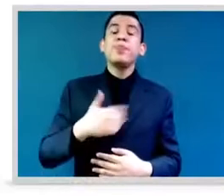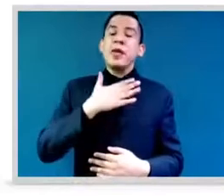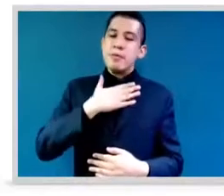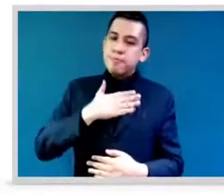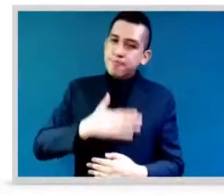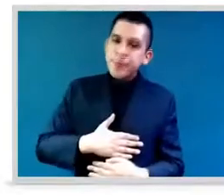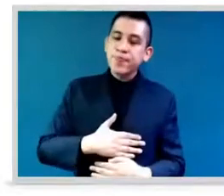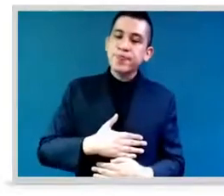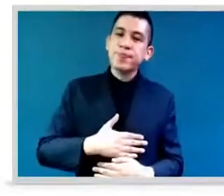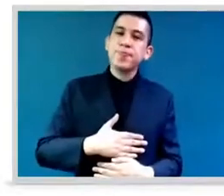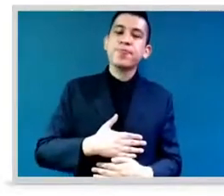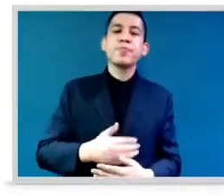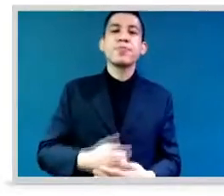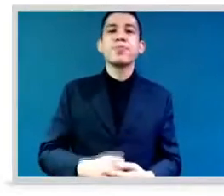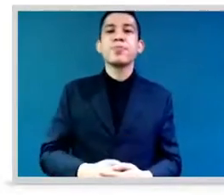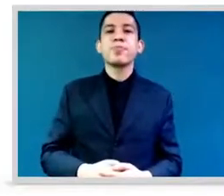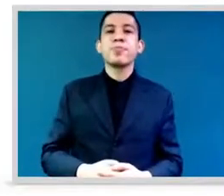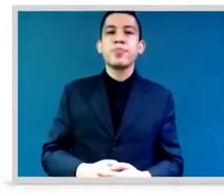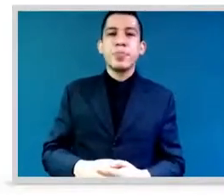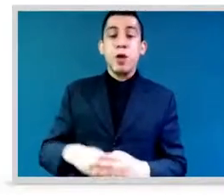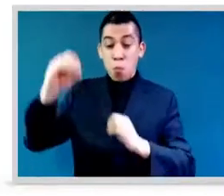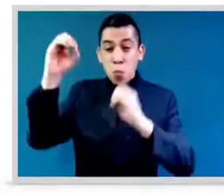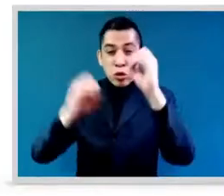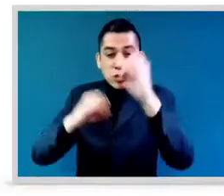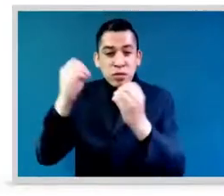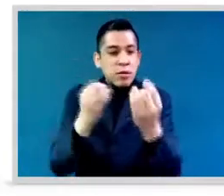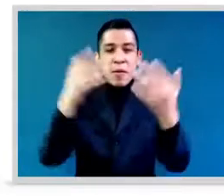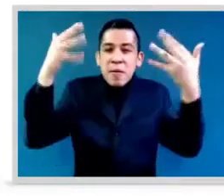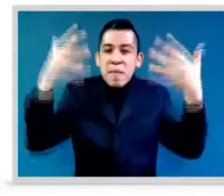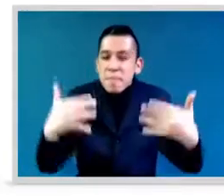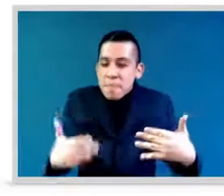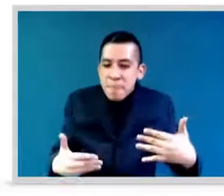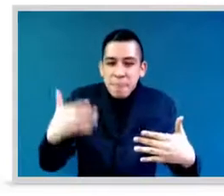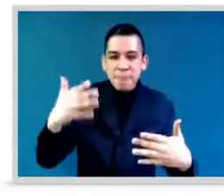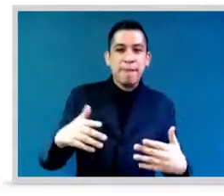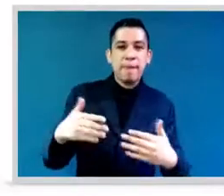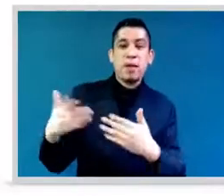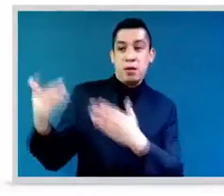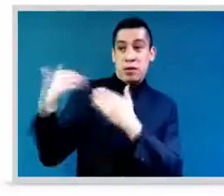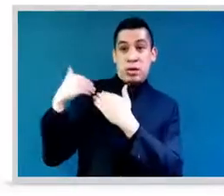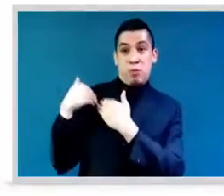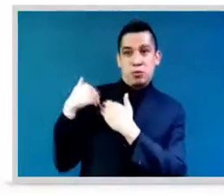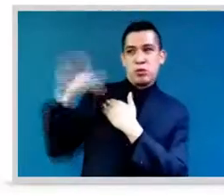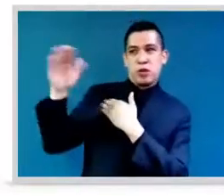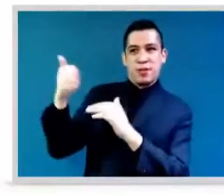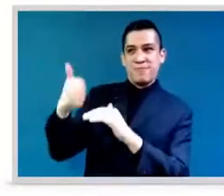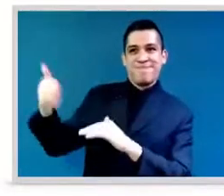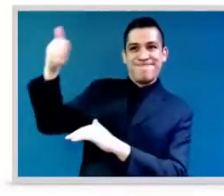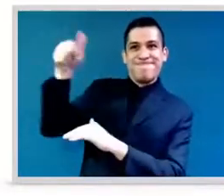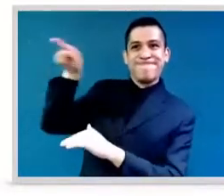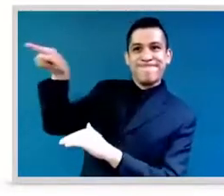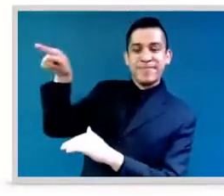parity and leadership with Carmen Calvo, who is the vice president of Spain. I'd like to ask you, we still